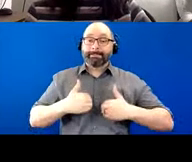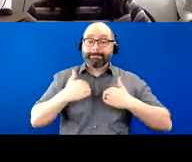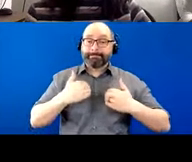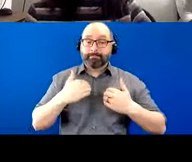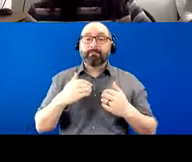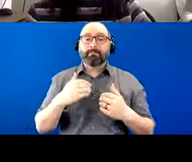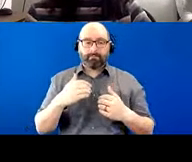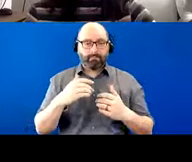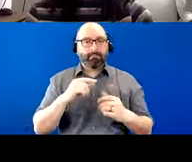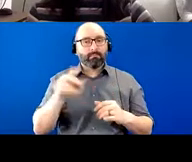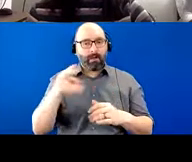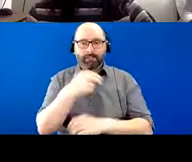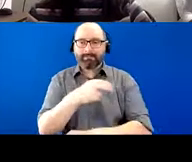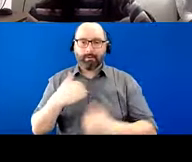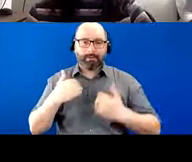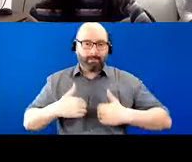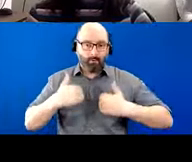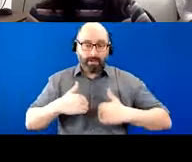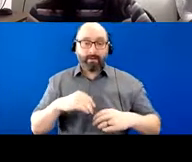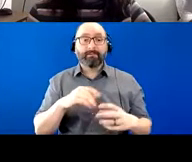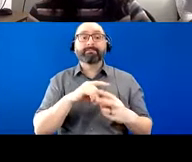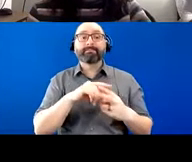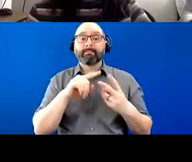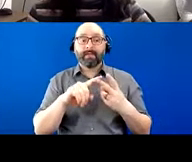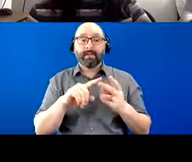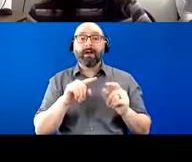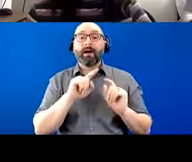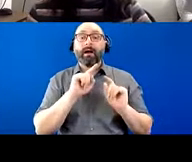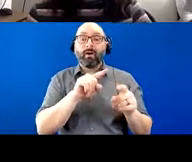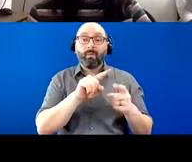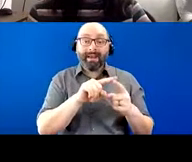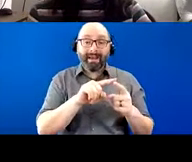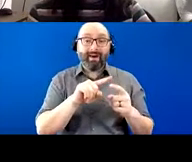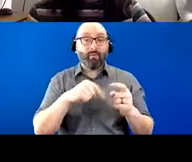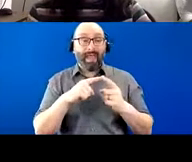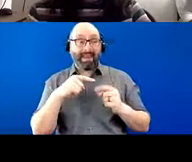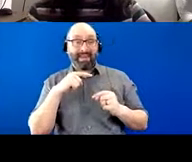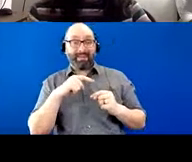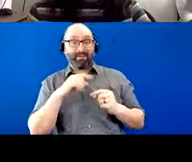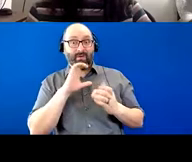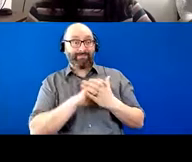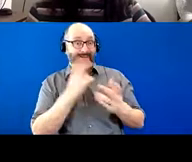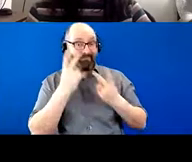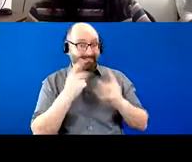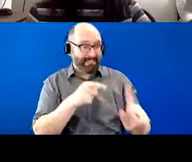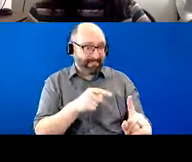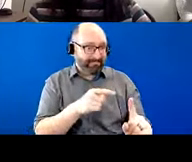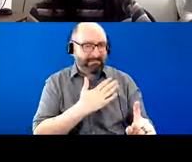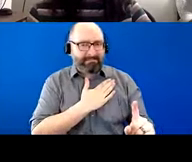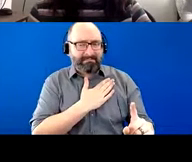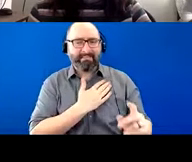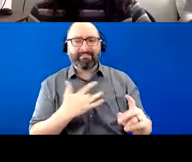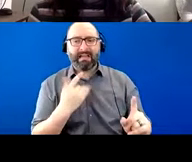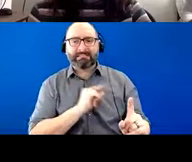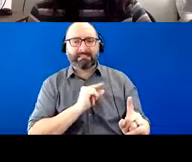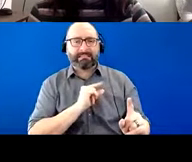facility. Um, when she visited him, she felt really guilty about him being there. Um, and said, you know, what have I done? Um, he